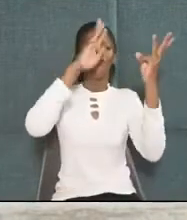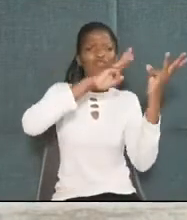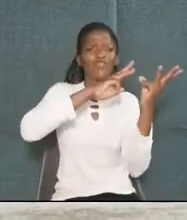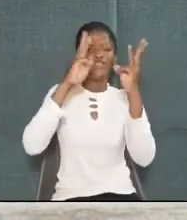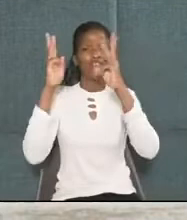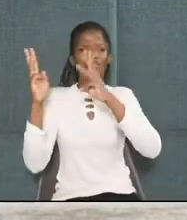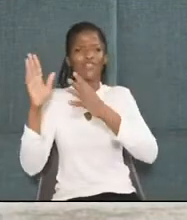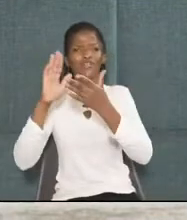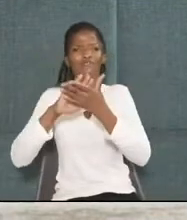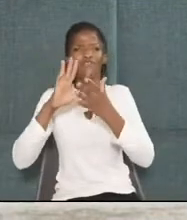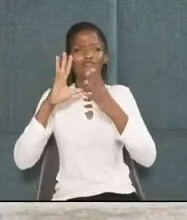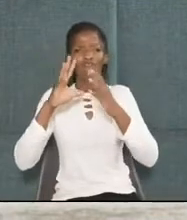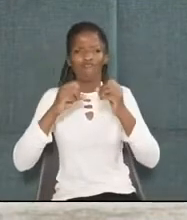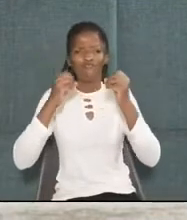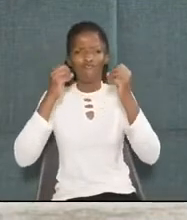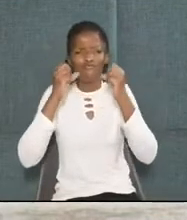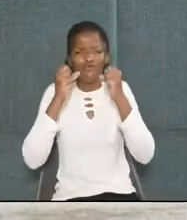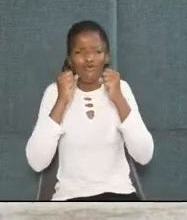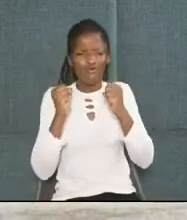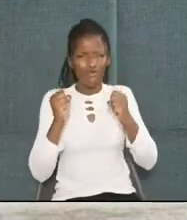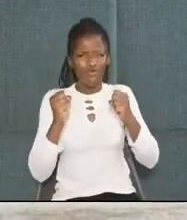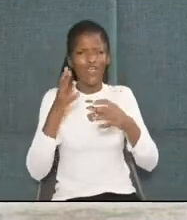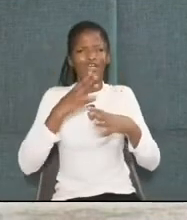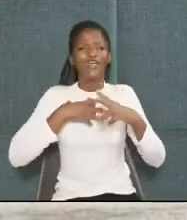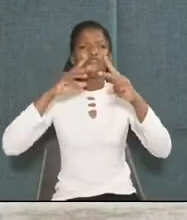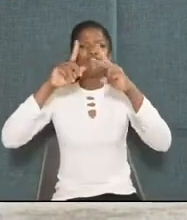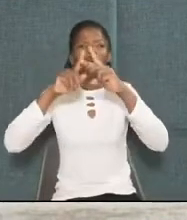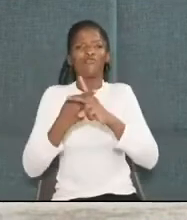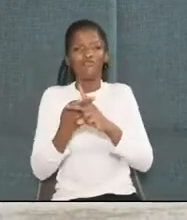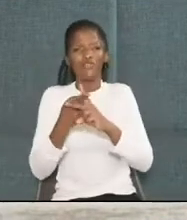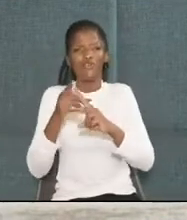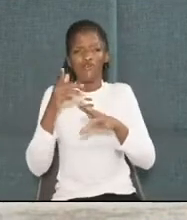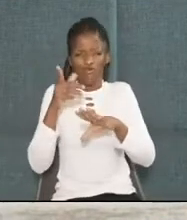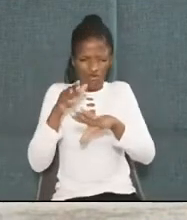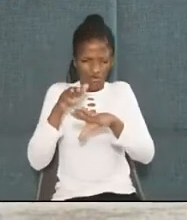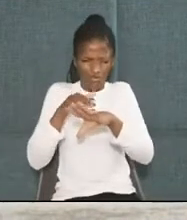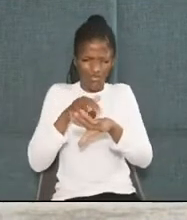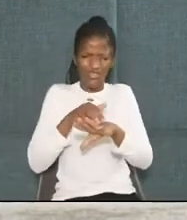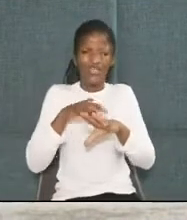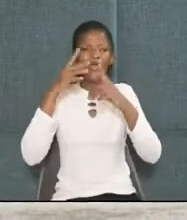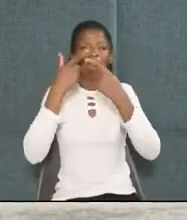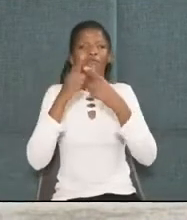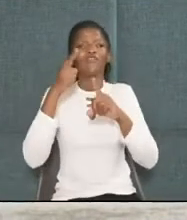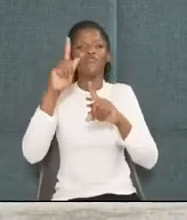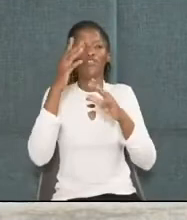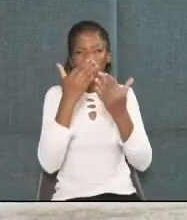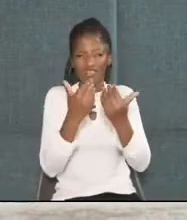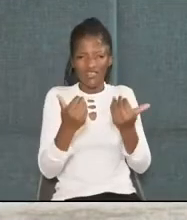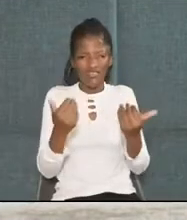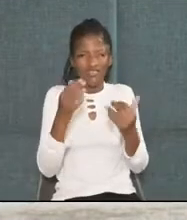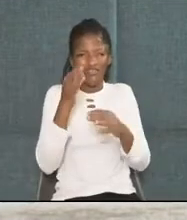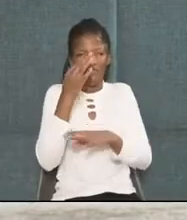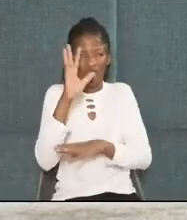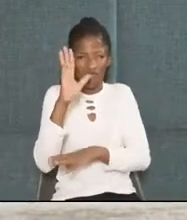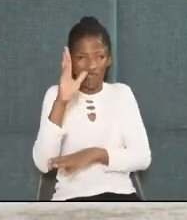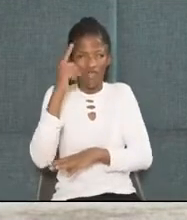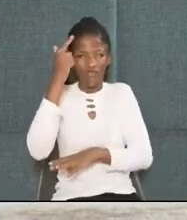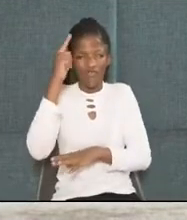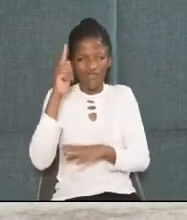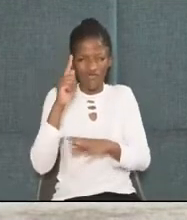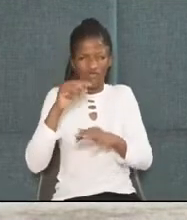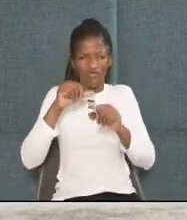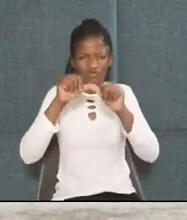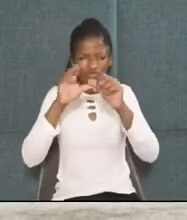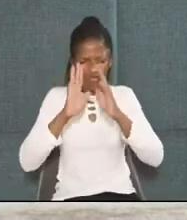becomes unusually cold. Then you begin to have little bumps on your skin. But, you're a child of mama, so of course you continue